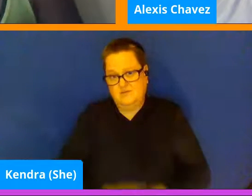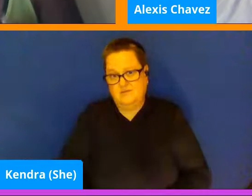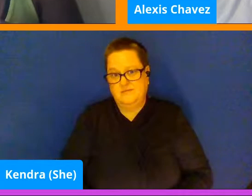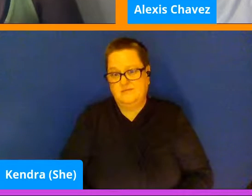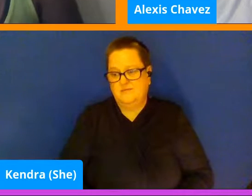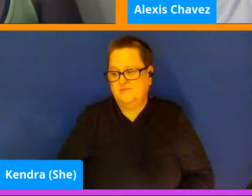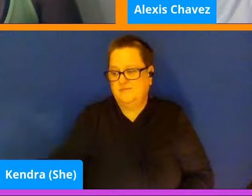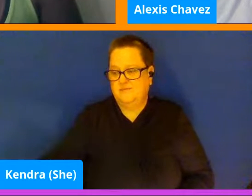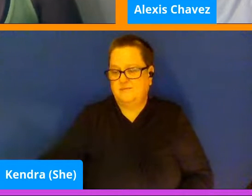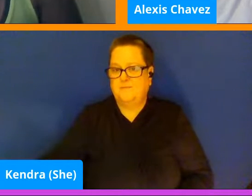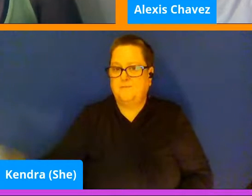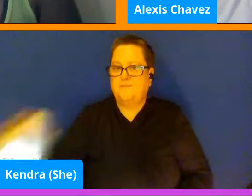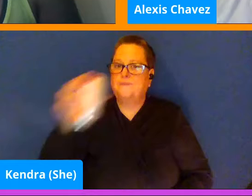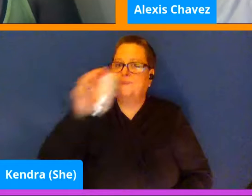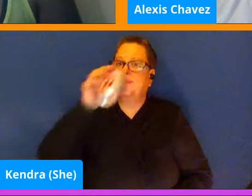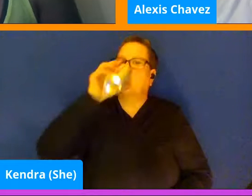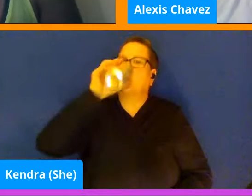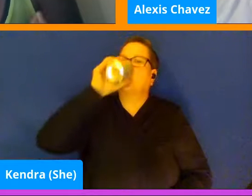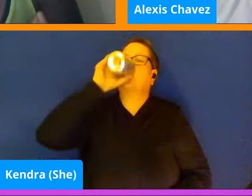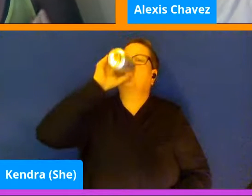Yeah. Yeah. In numbers.